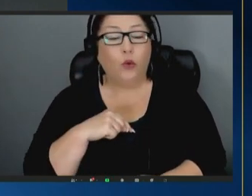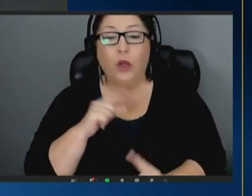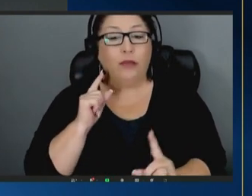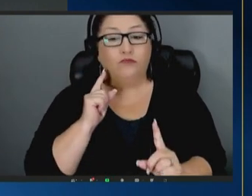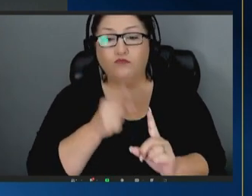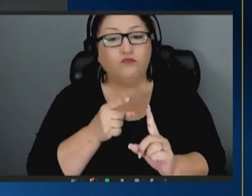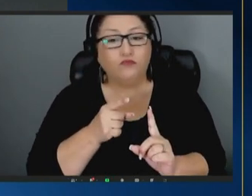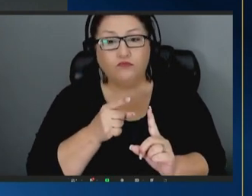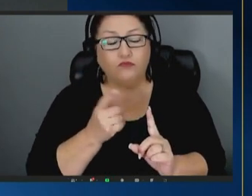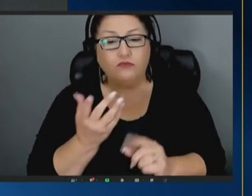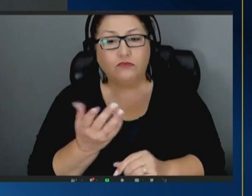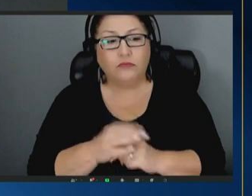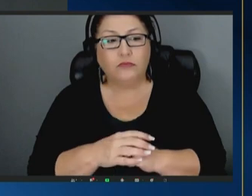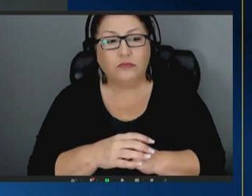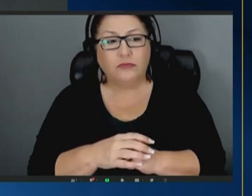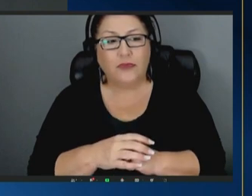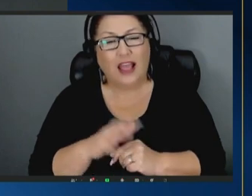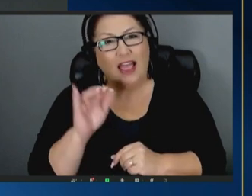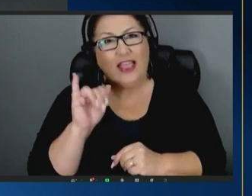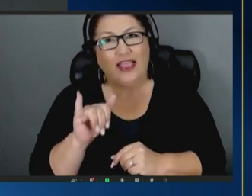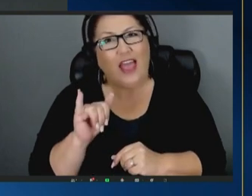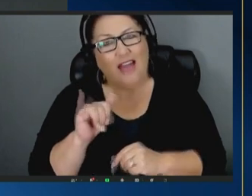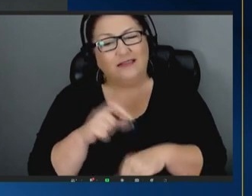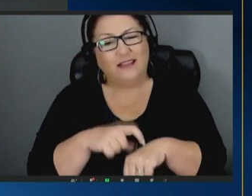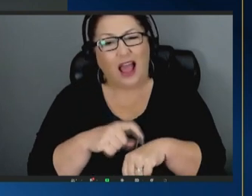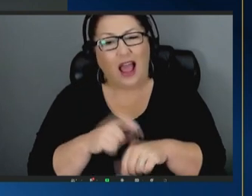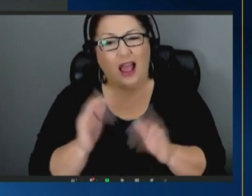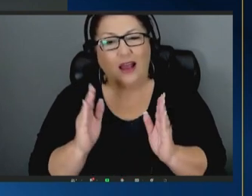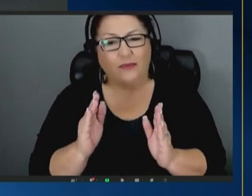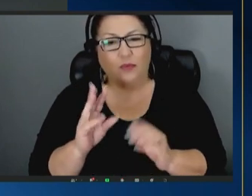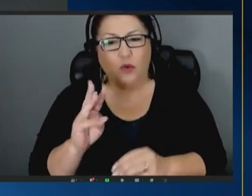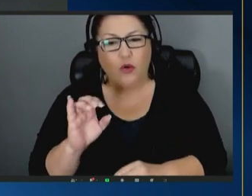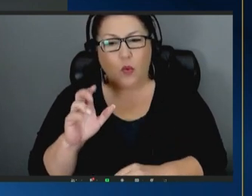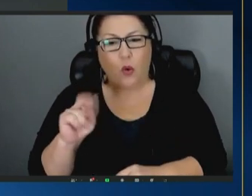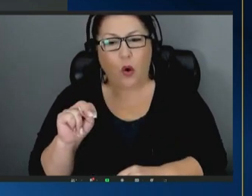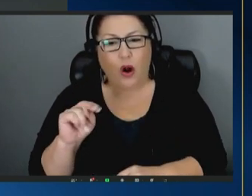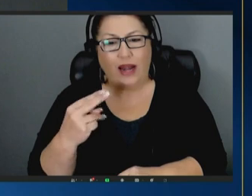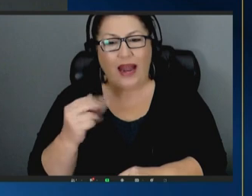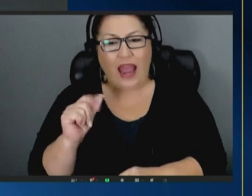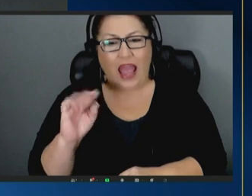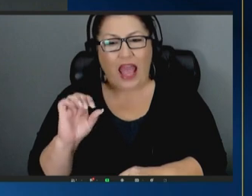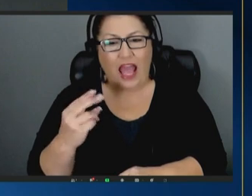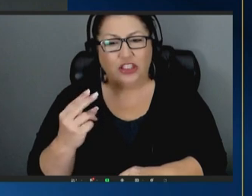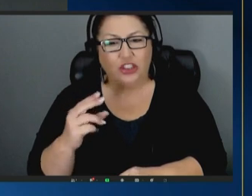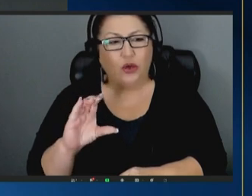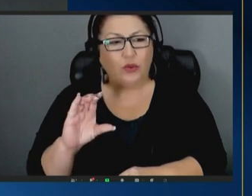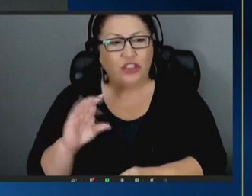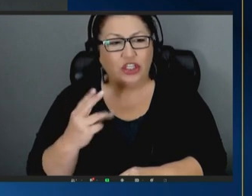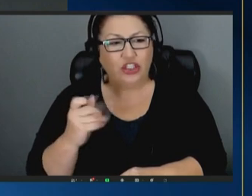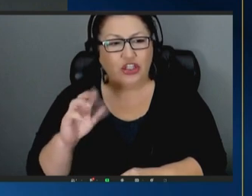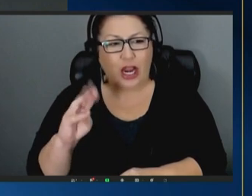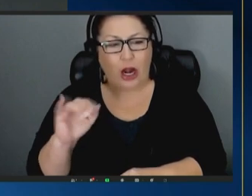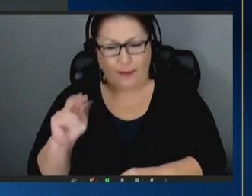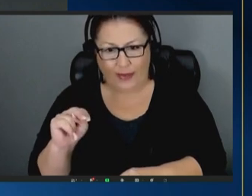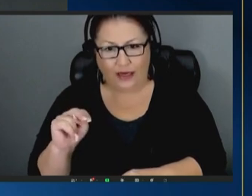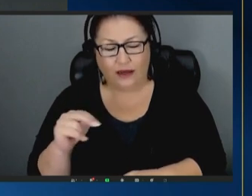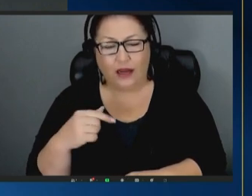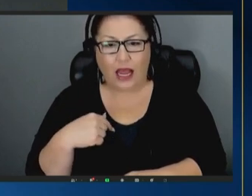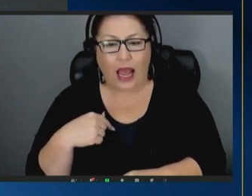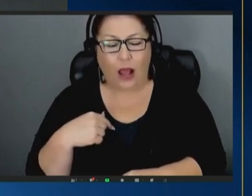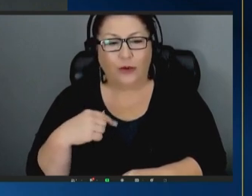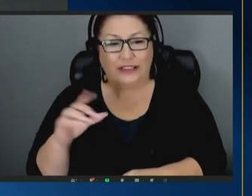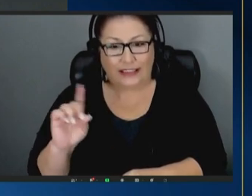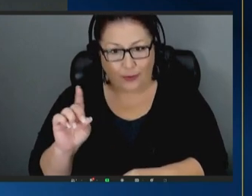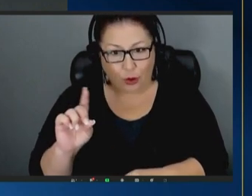in that kind of period when orrin hatch was the chairman i was the ranking you know democrat he treated